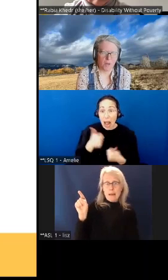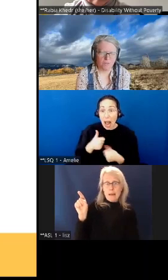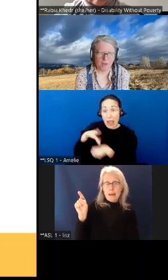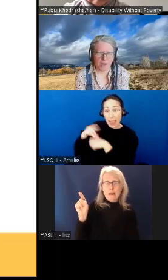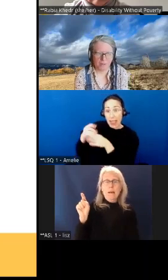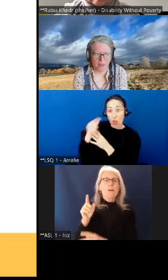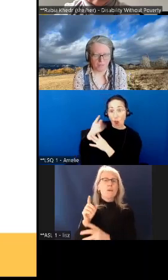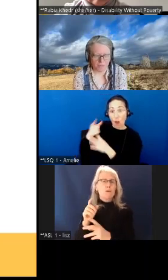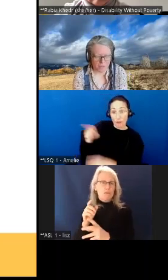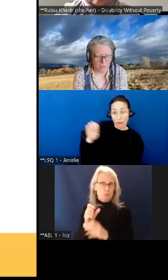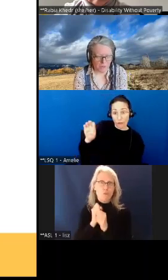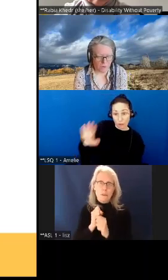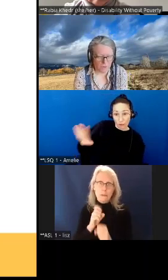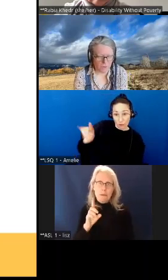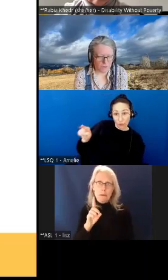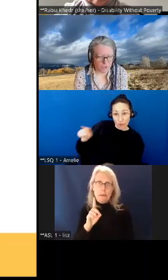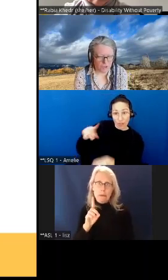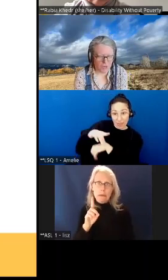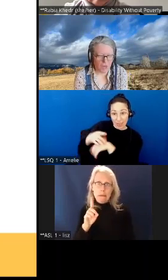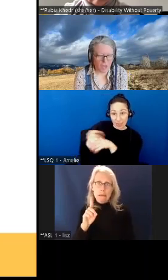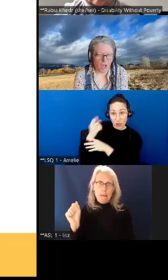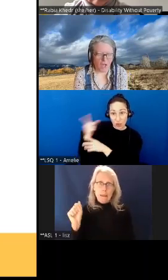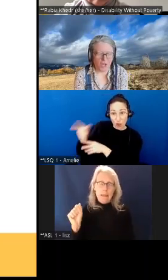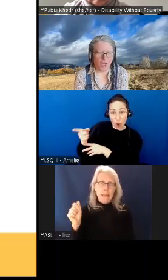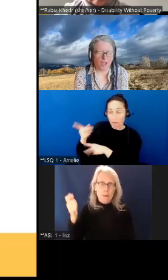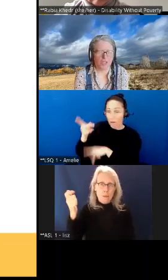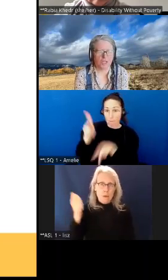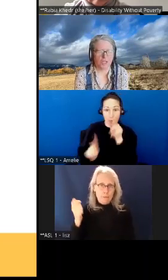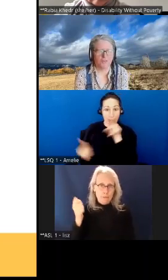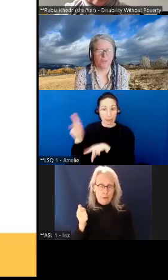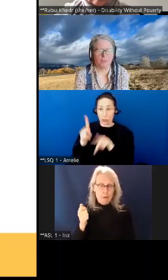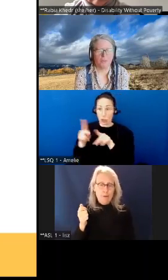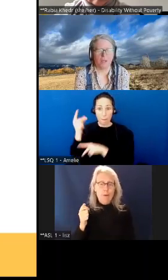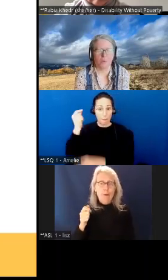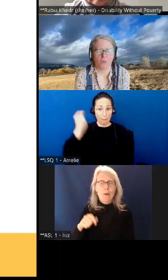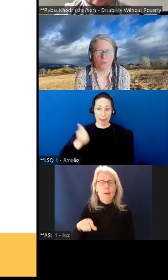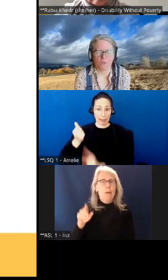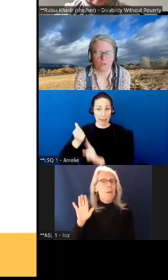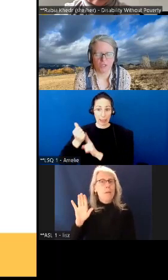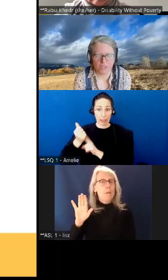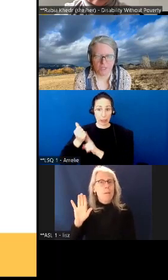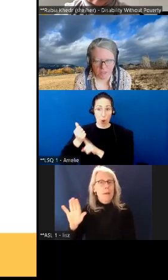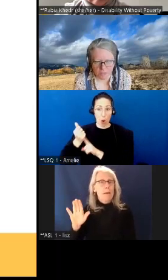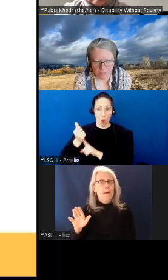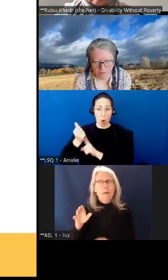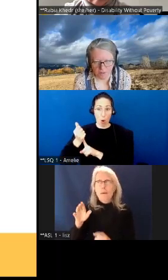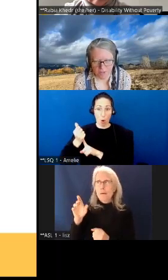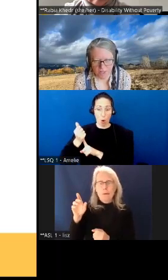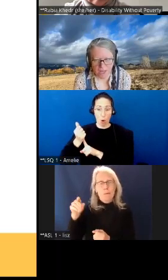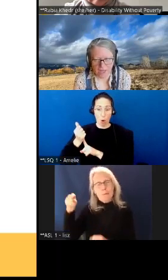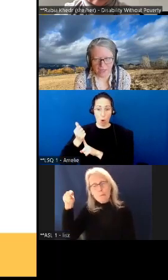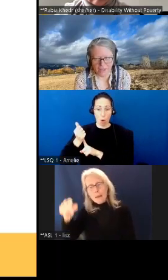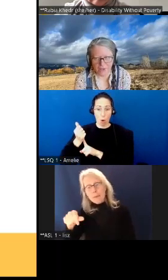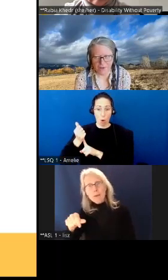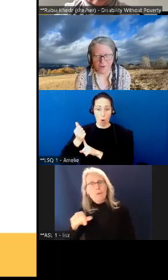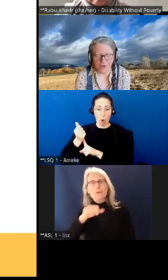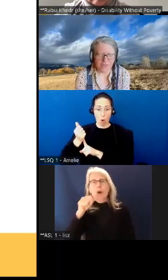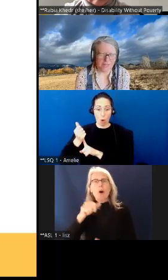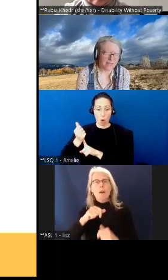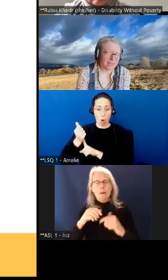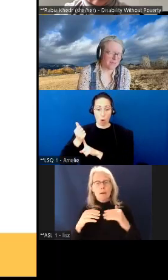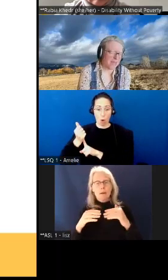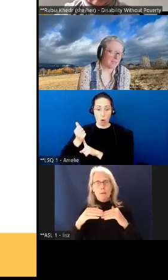disability welfare payments across the country are not living below what's called the deep poverty line